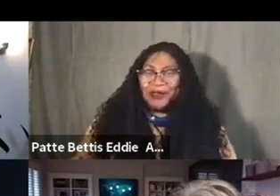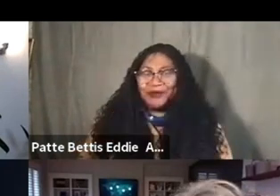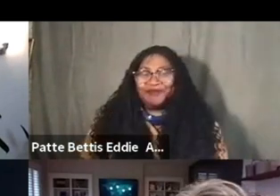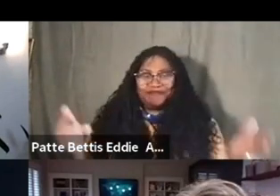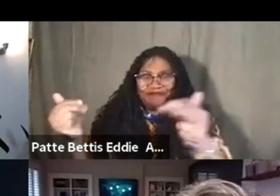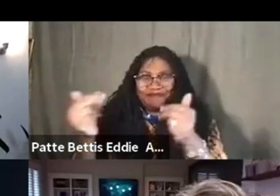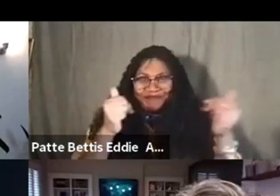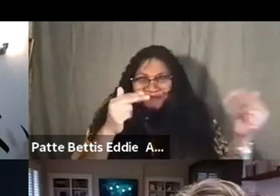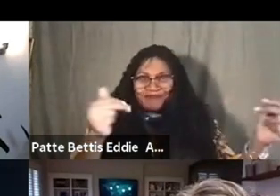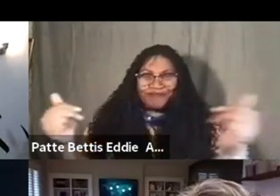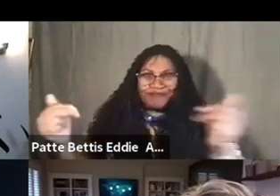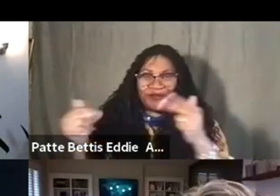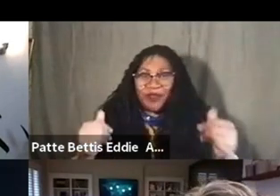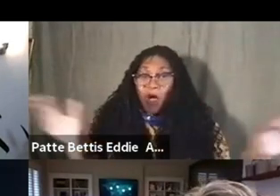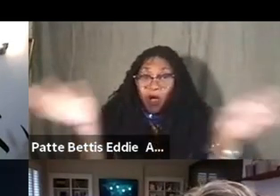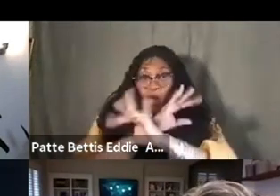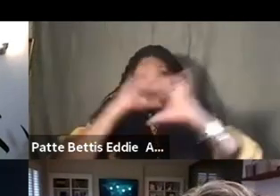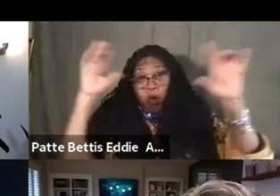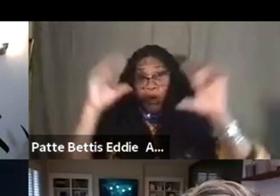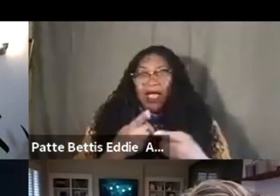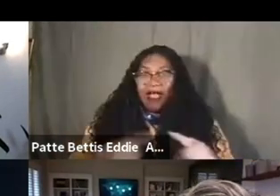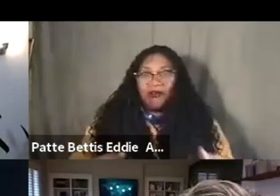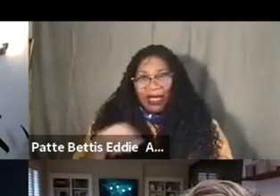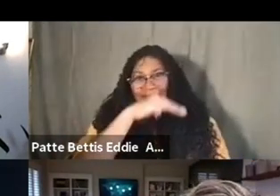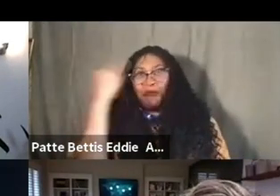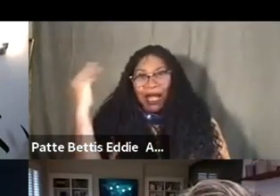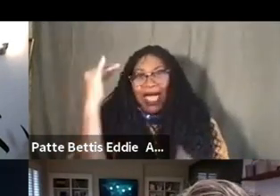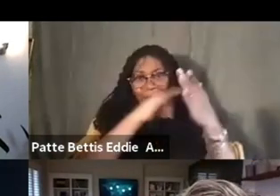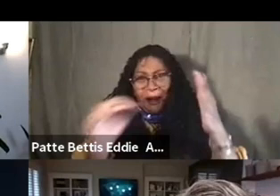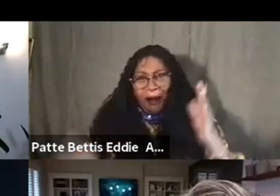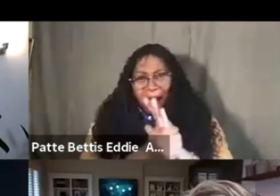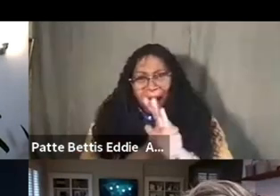Everybody want to amplify some Black artists. All of a sudden, I